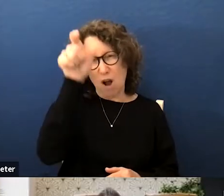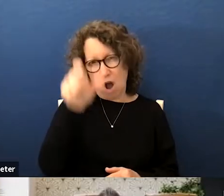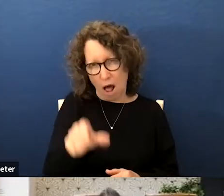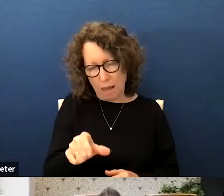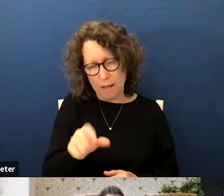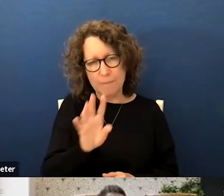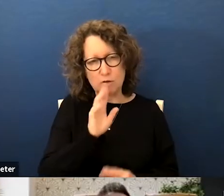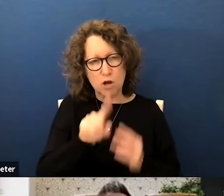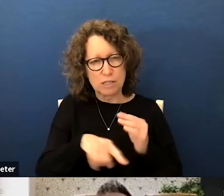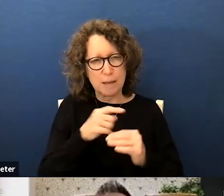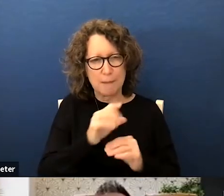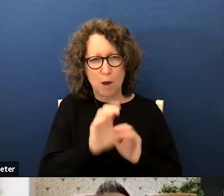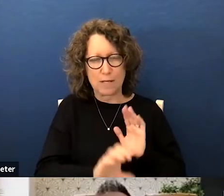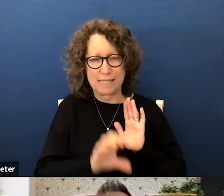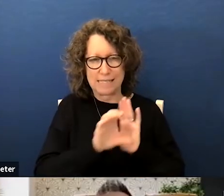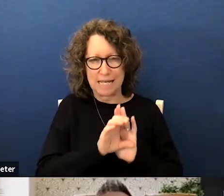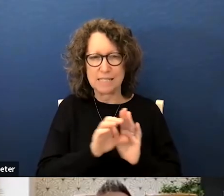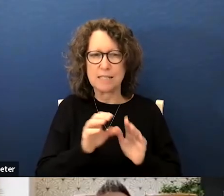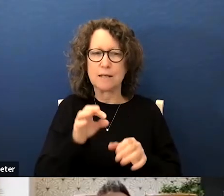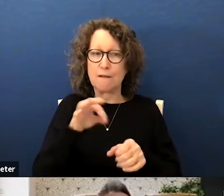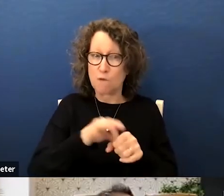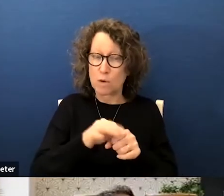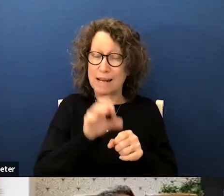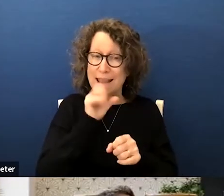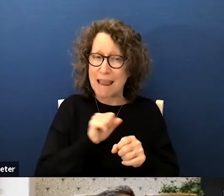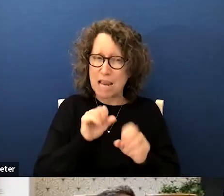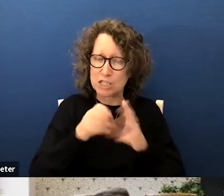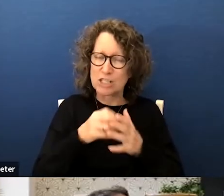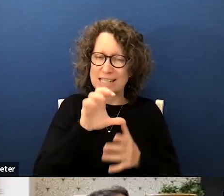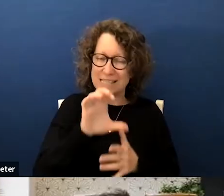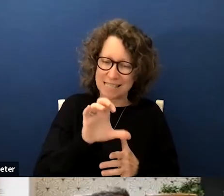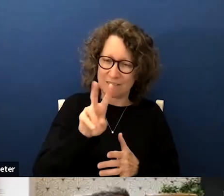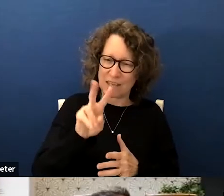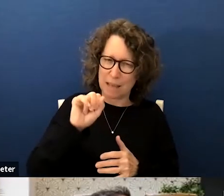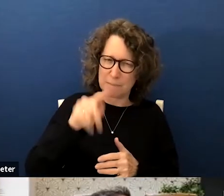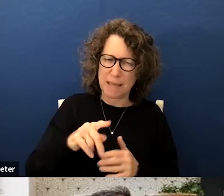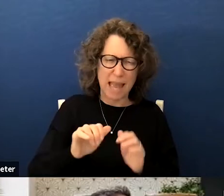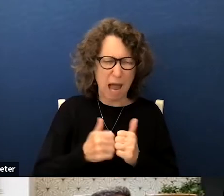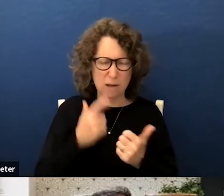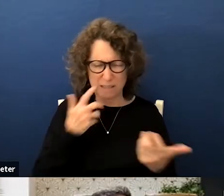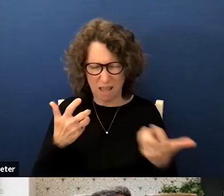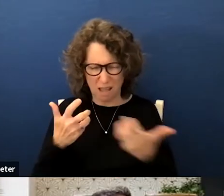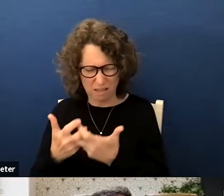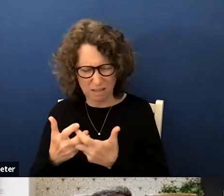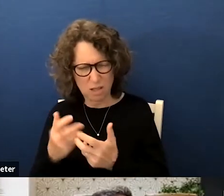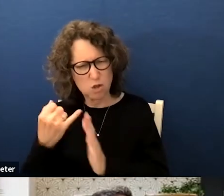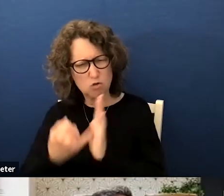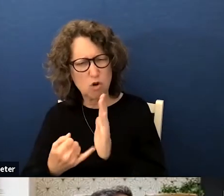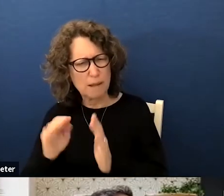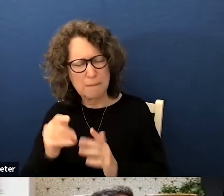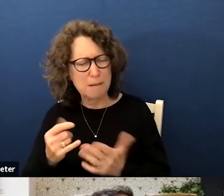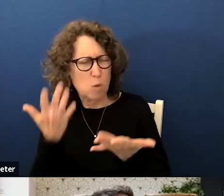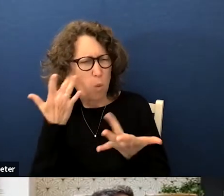speaking to citizens voting age population how is that relative to drawing the maps why is that so important